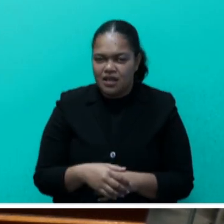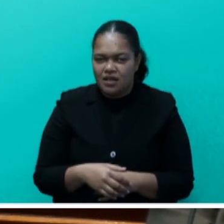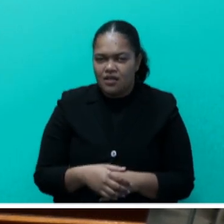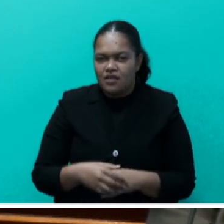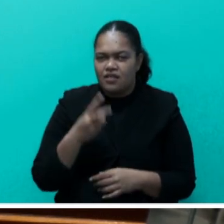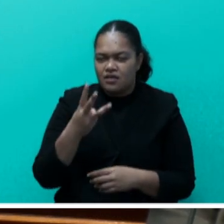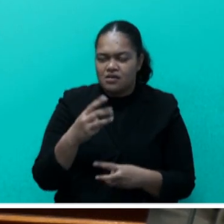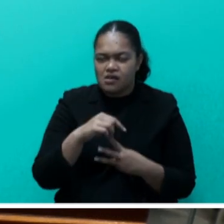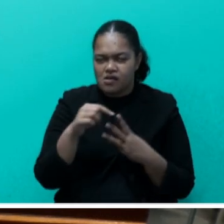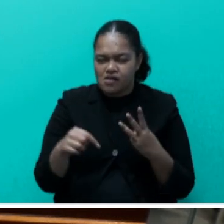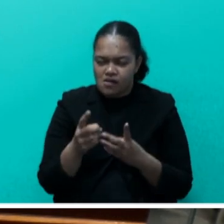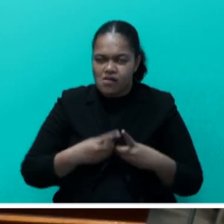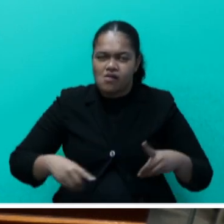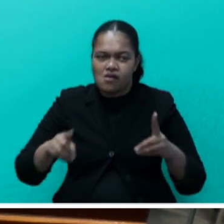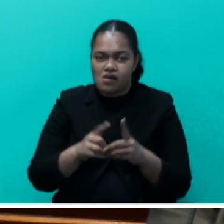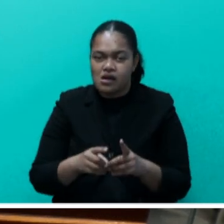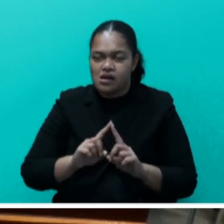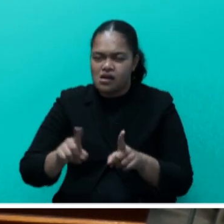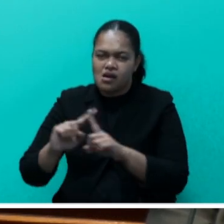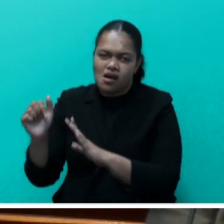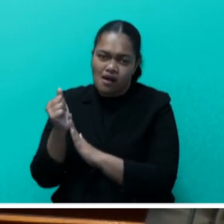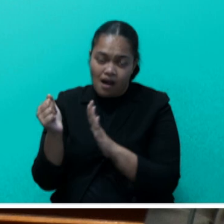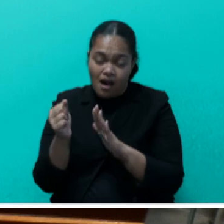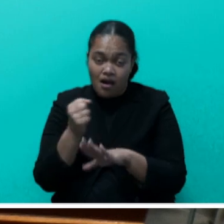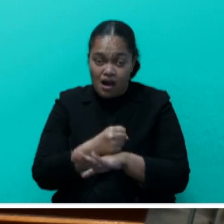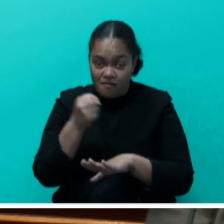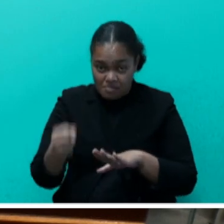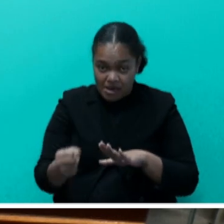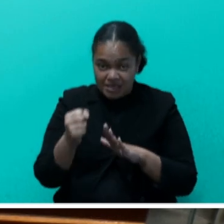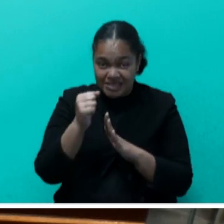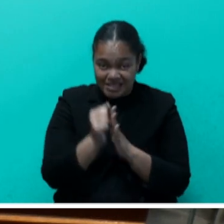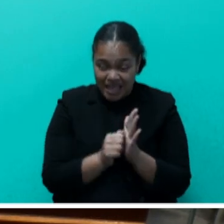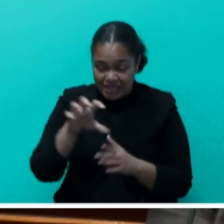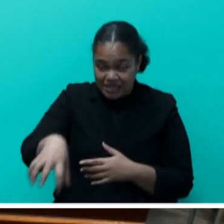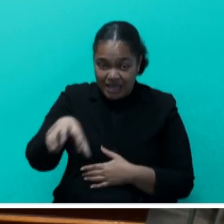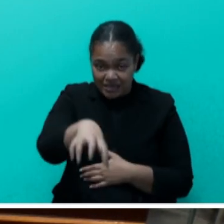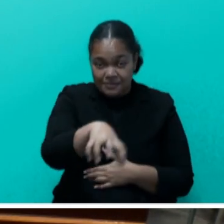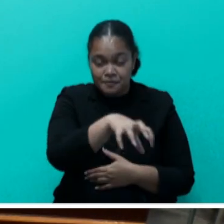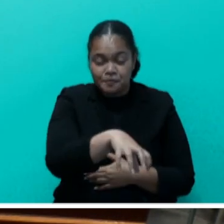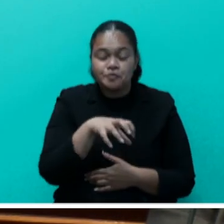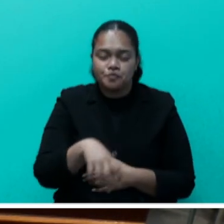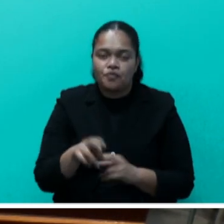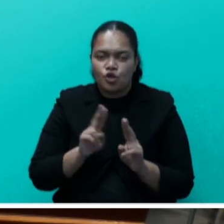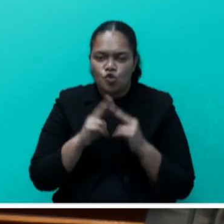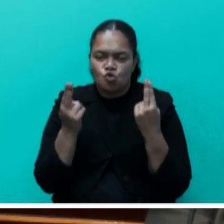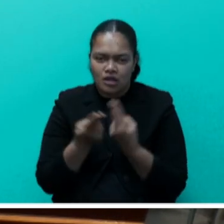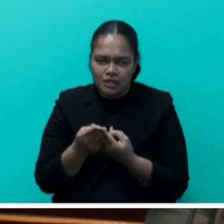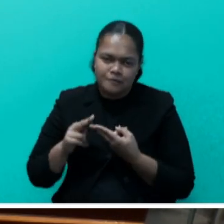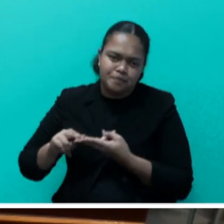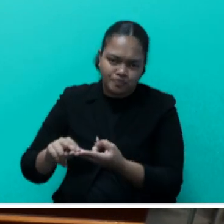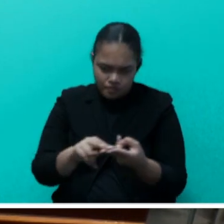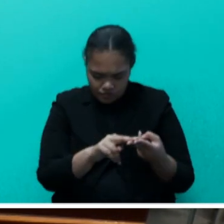including 22 heads of government, states and government, highlighting the critical importance of unity and cooperation among